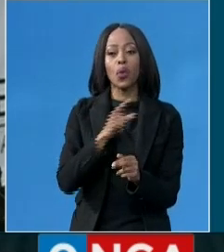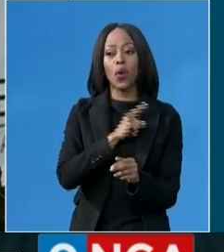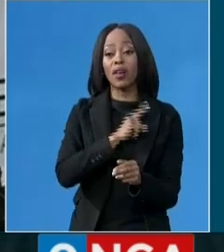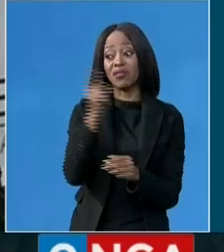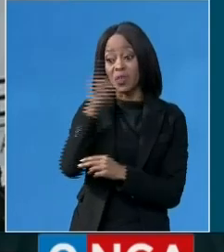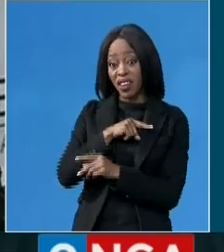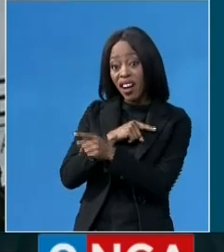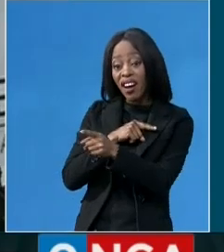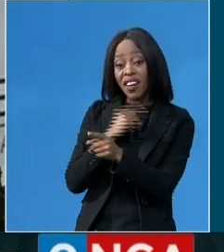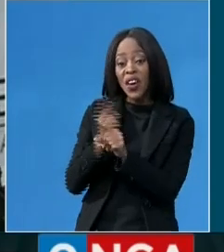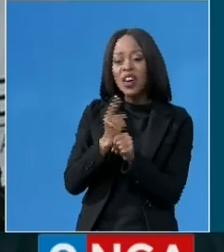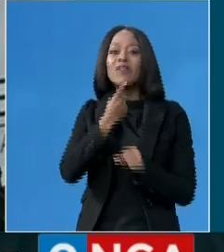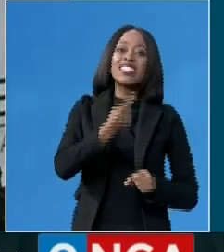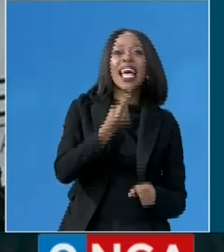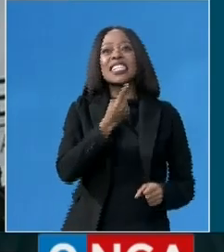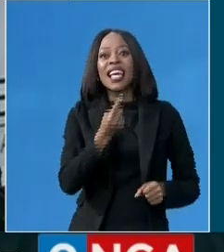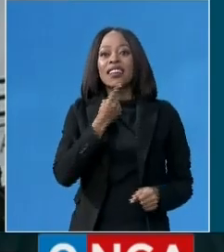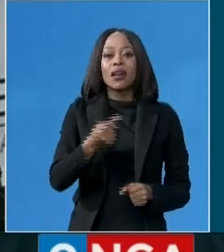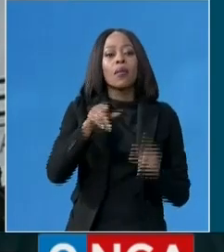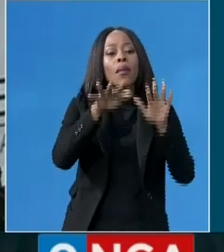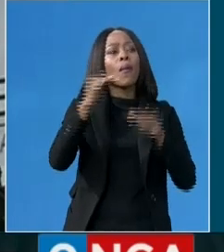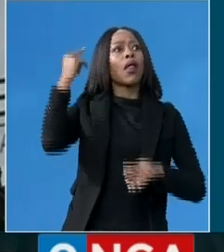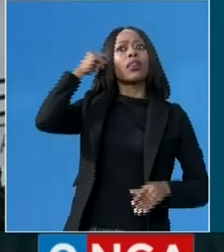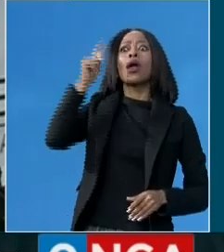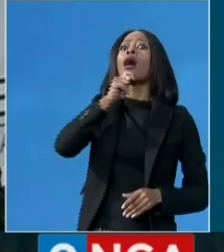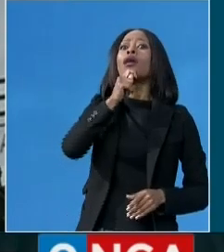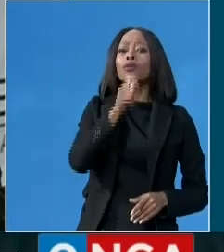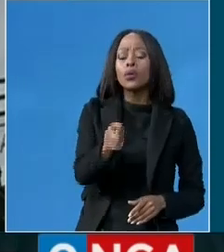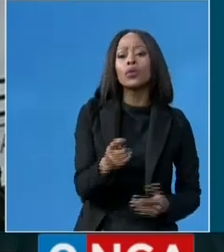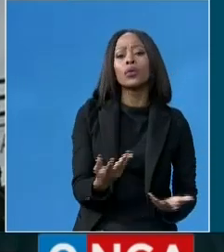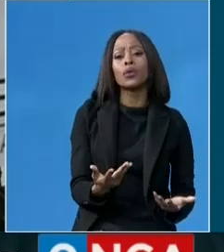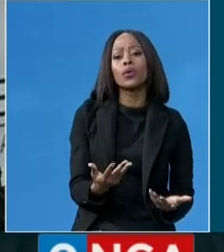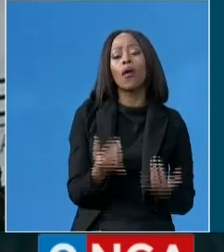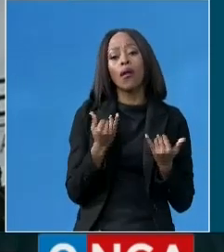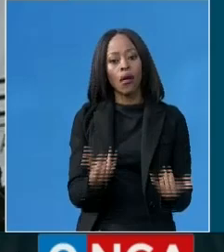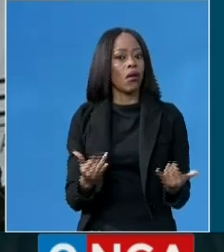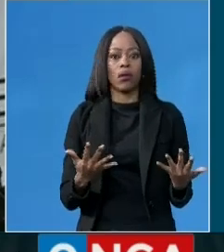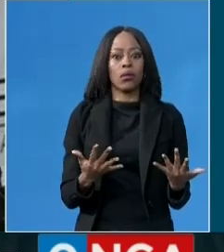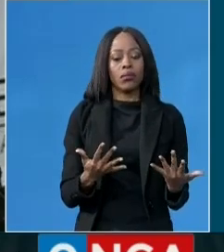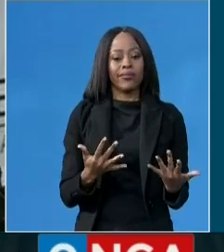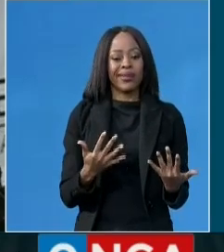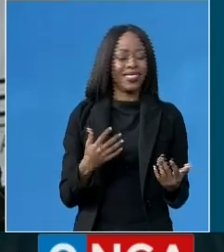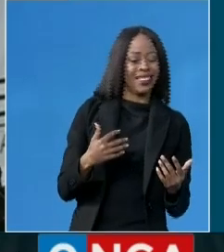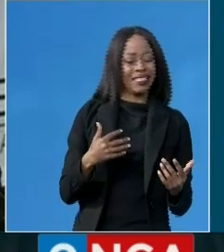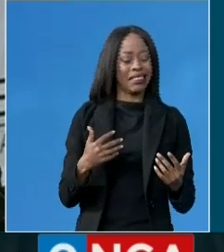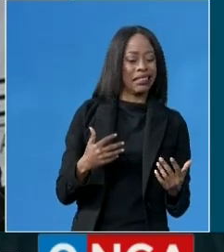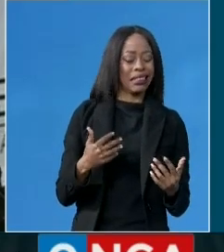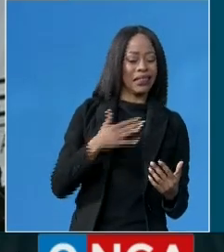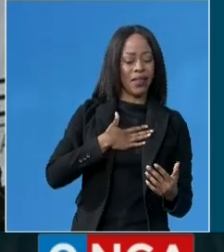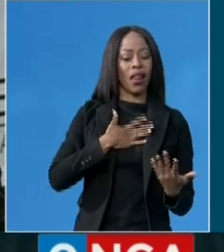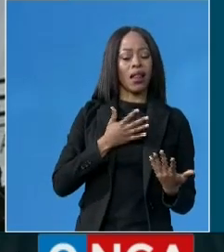told often enough becomes the truth. It would therefore be improper not to respond to such